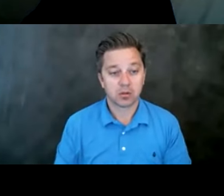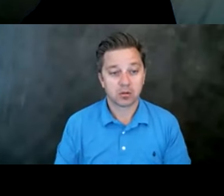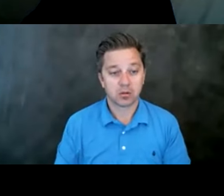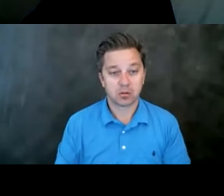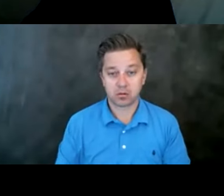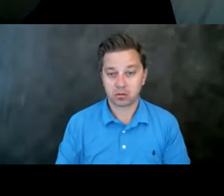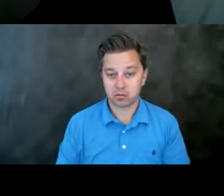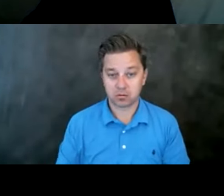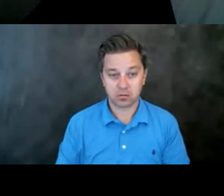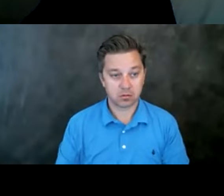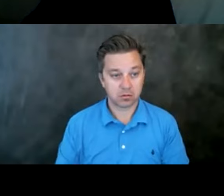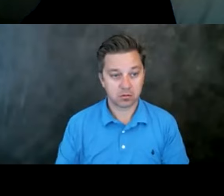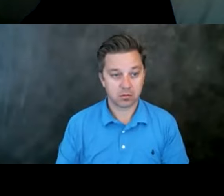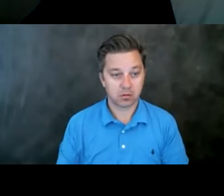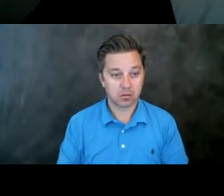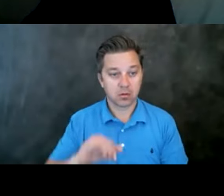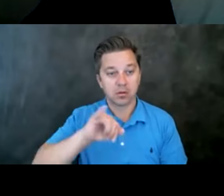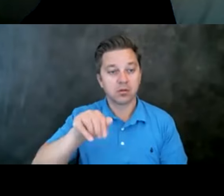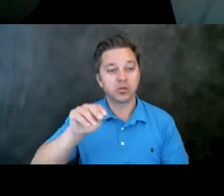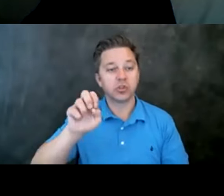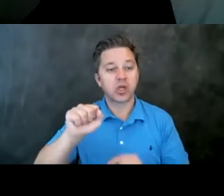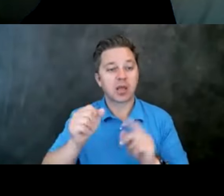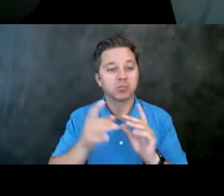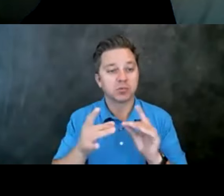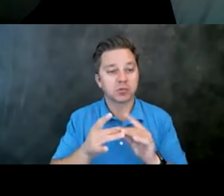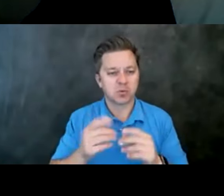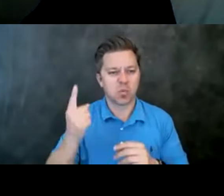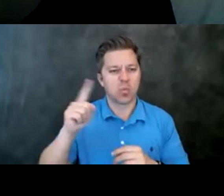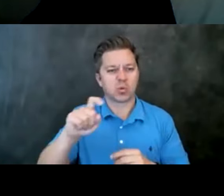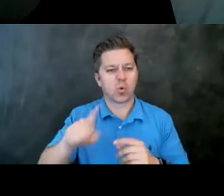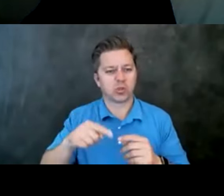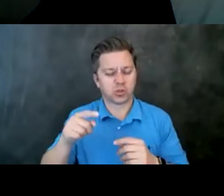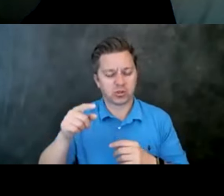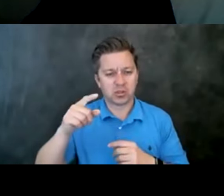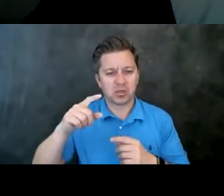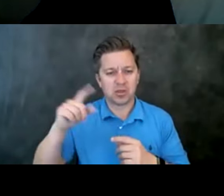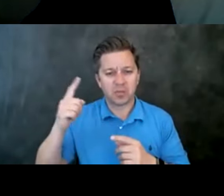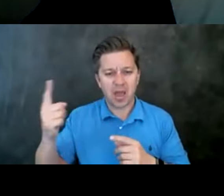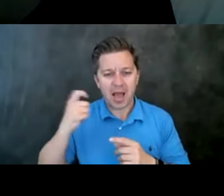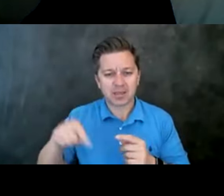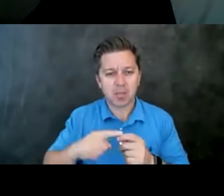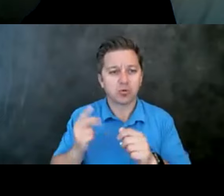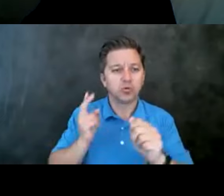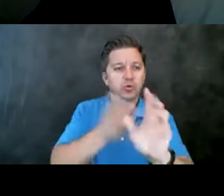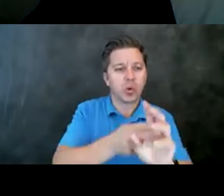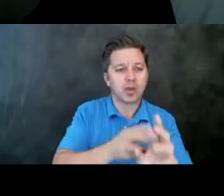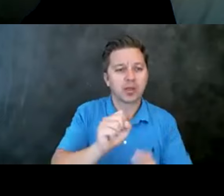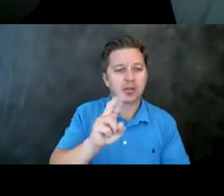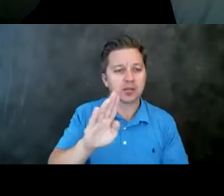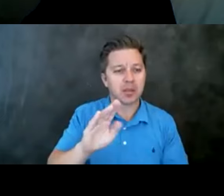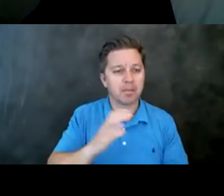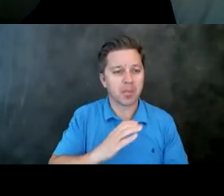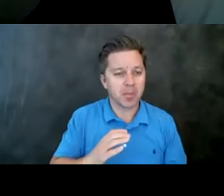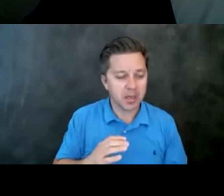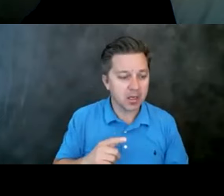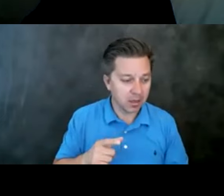Diana, there was one question about what some buddies asking about joining the subcommittees and as a,